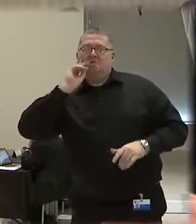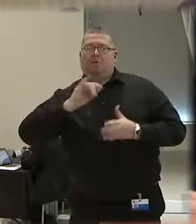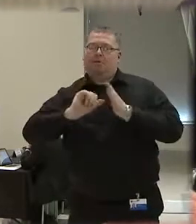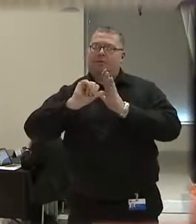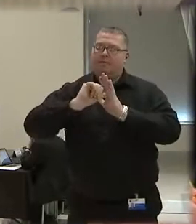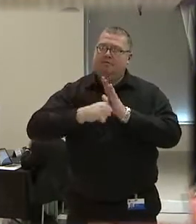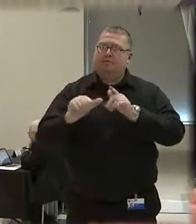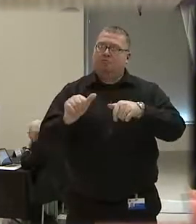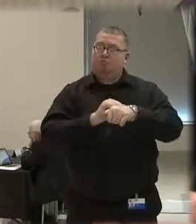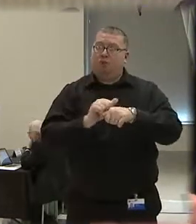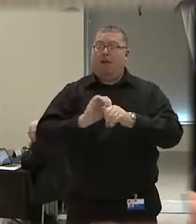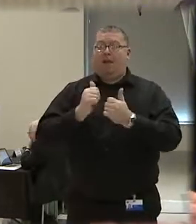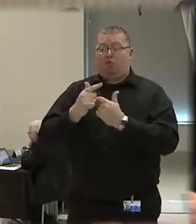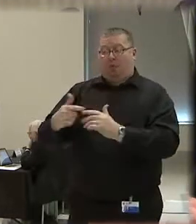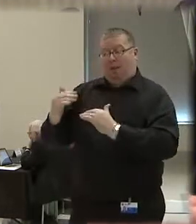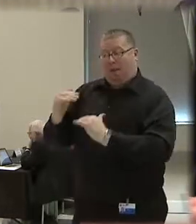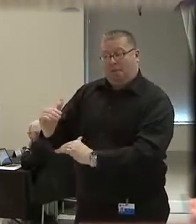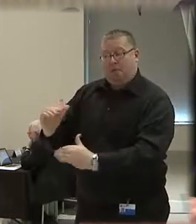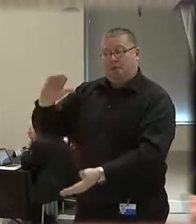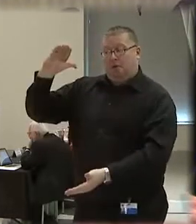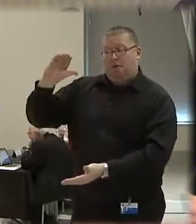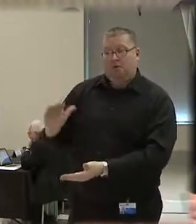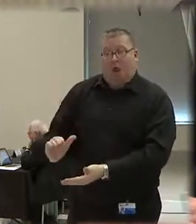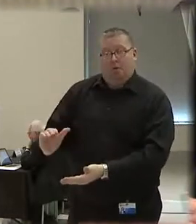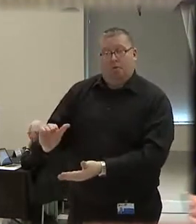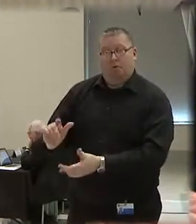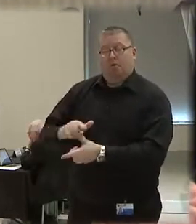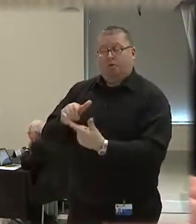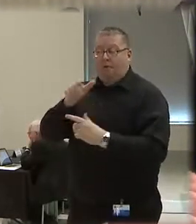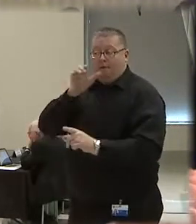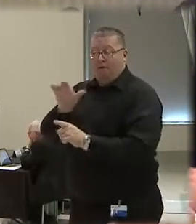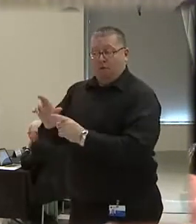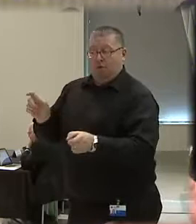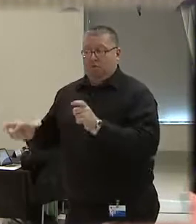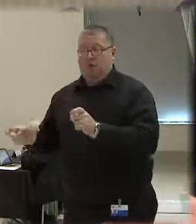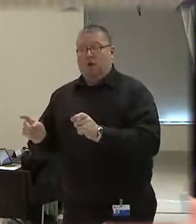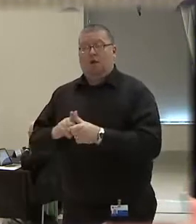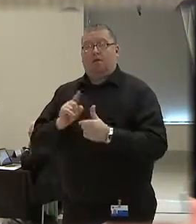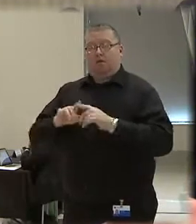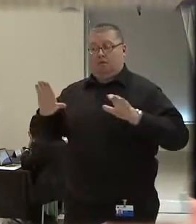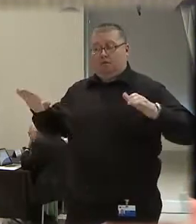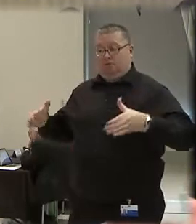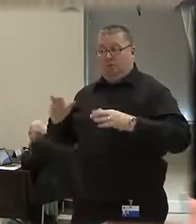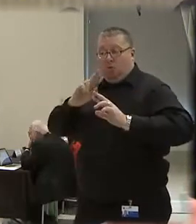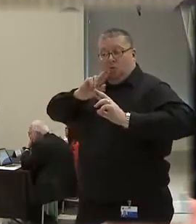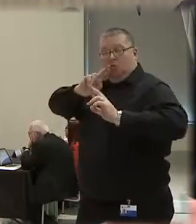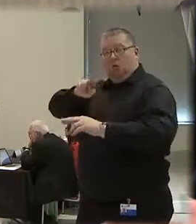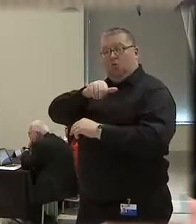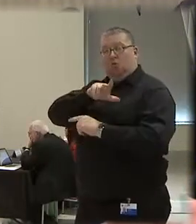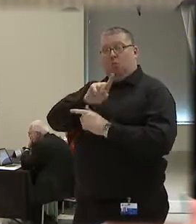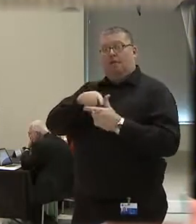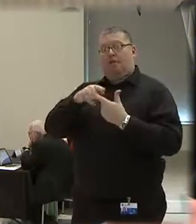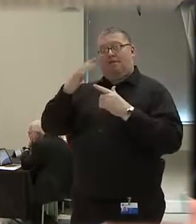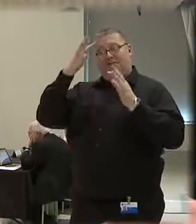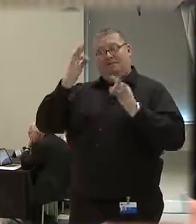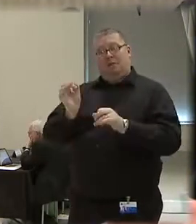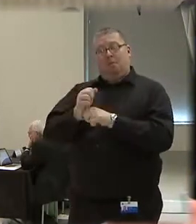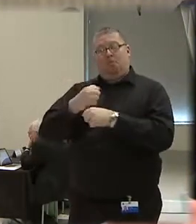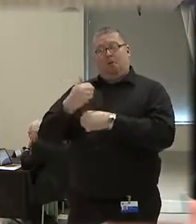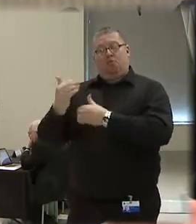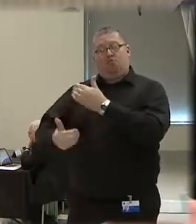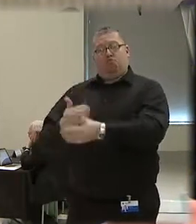containment, de-escalation, forced transition, squad tactics, decision-making, and problem-solving.